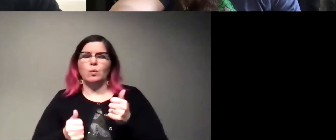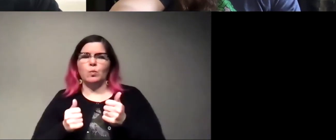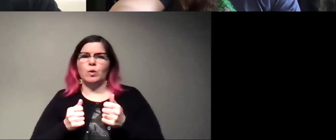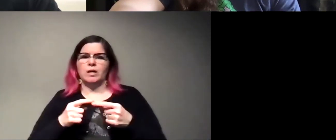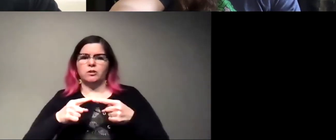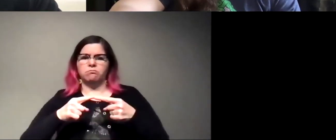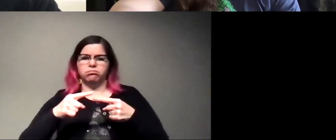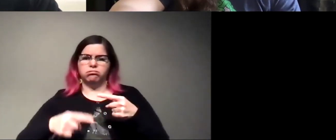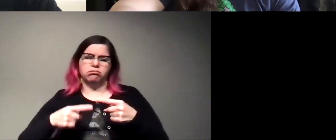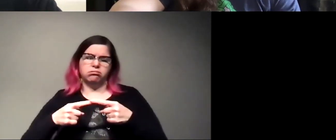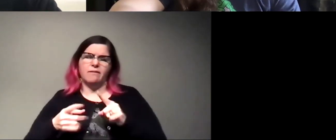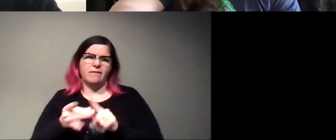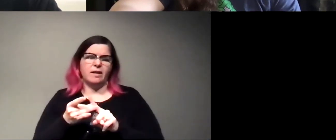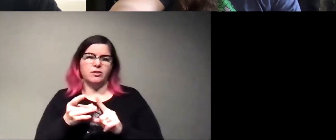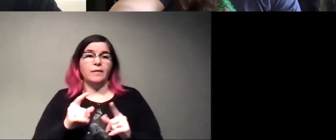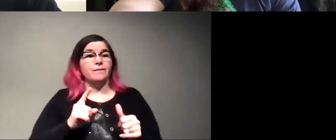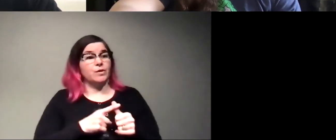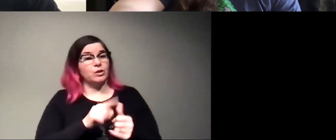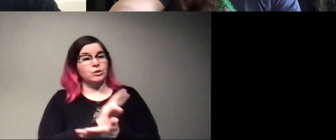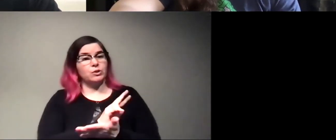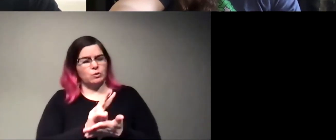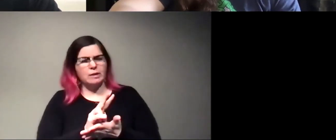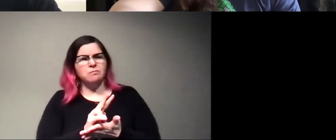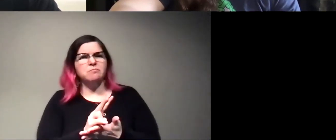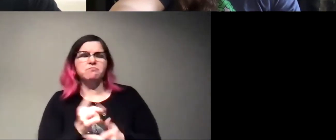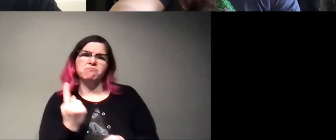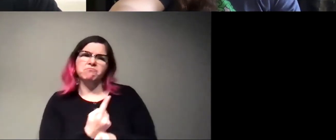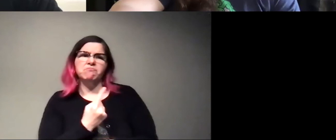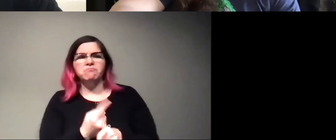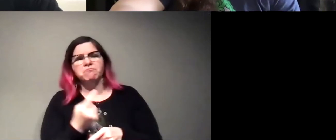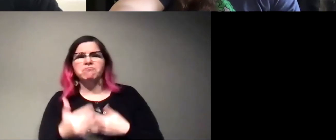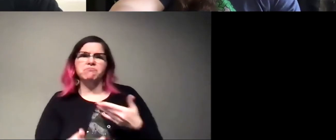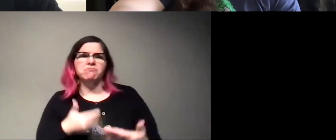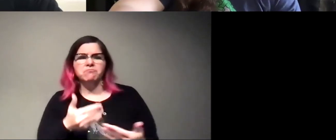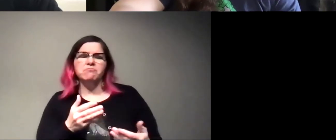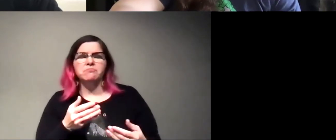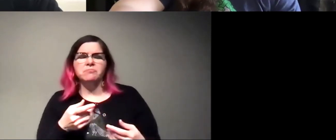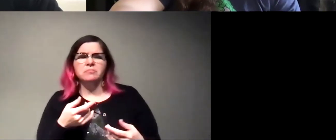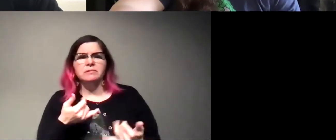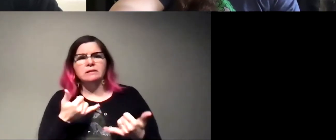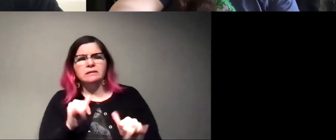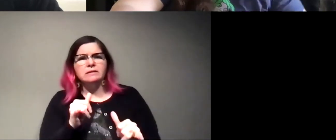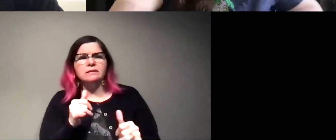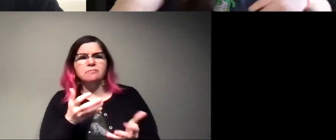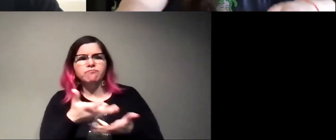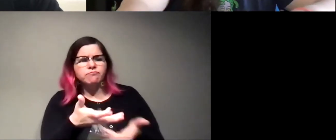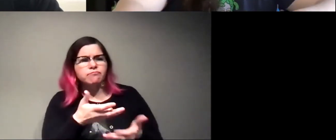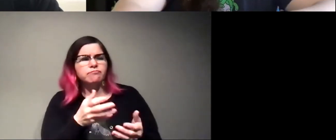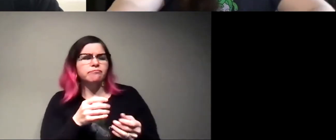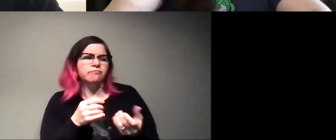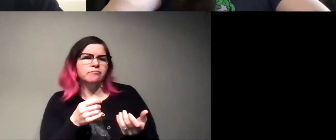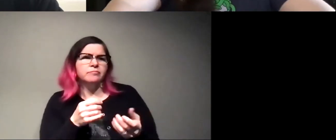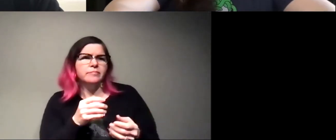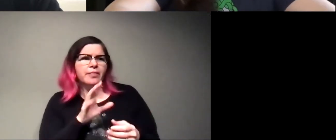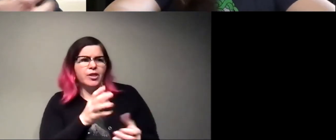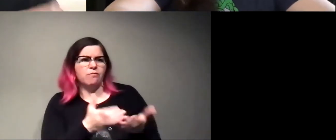that you're at. So definitely in the first couple weeks, it's kind of business as usual. They still contribute to, um, you know, the, the